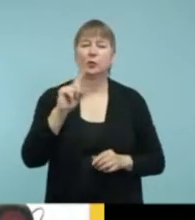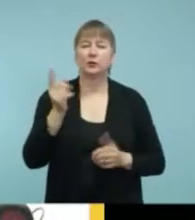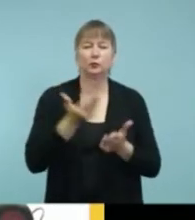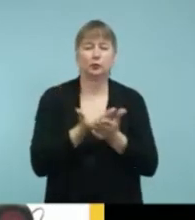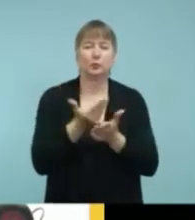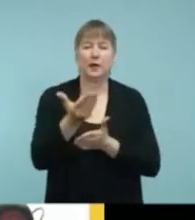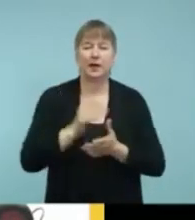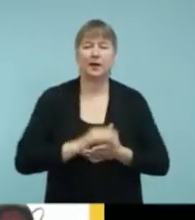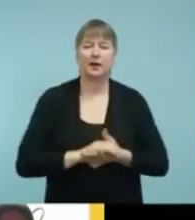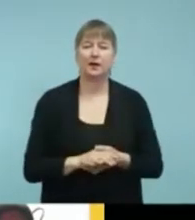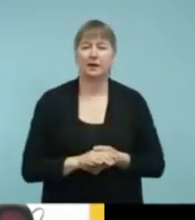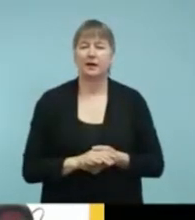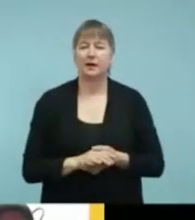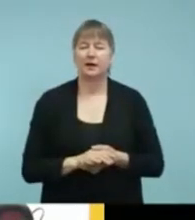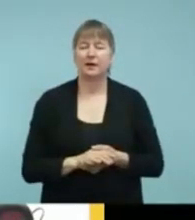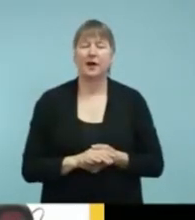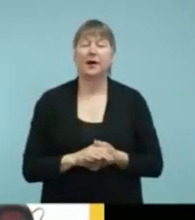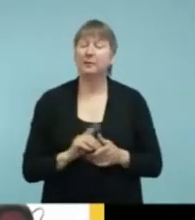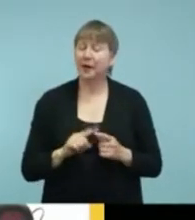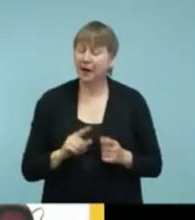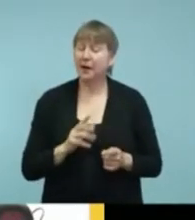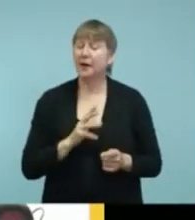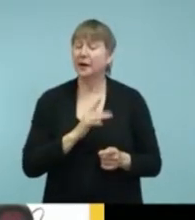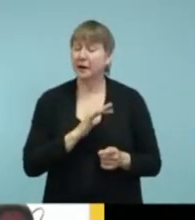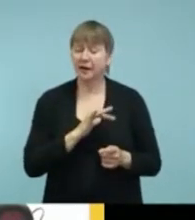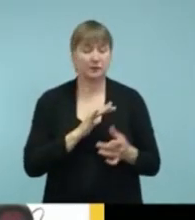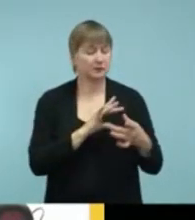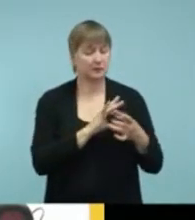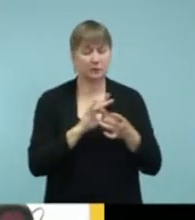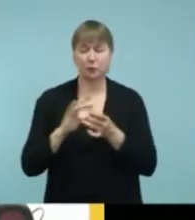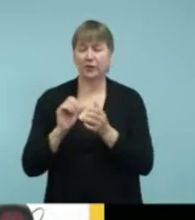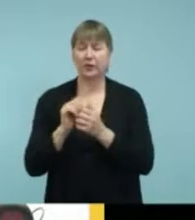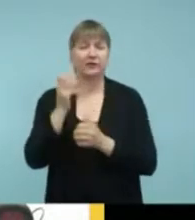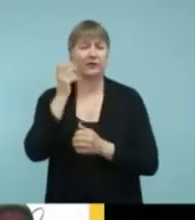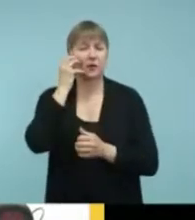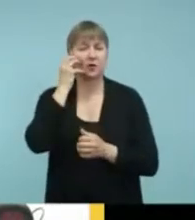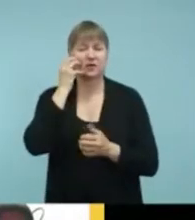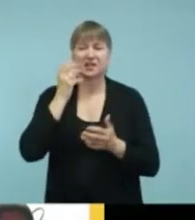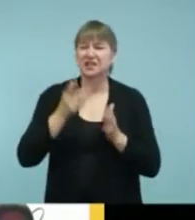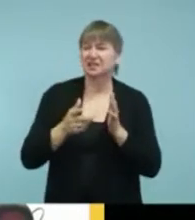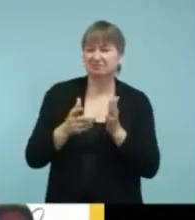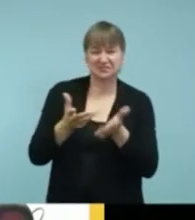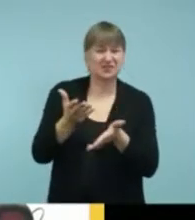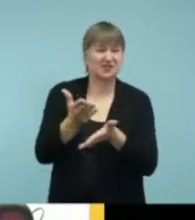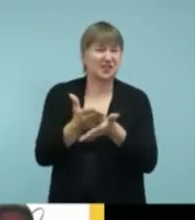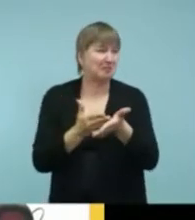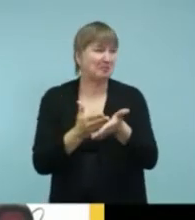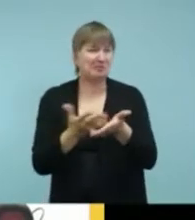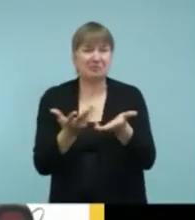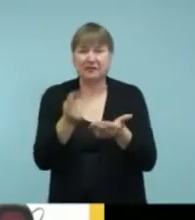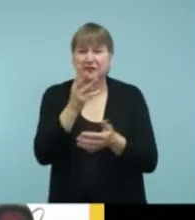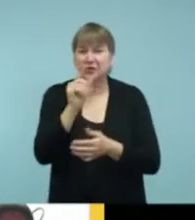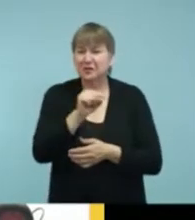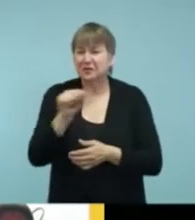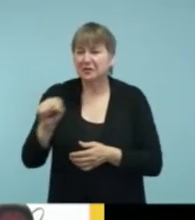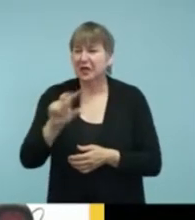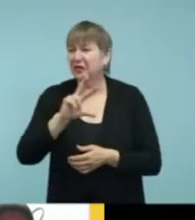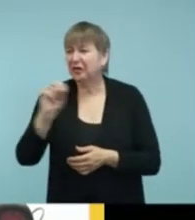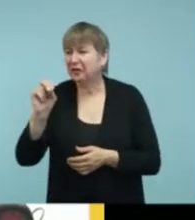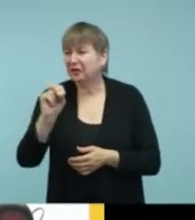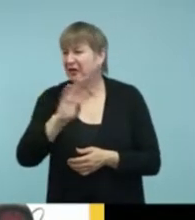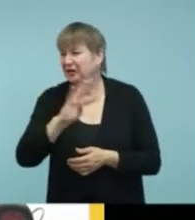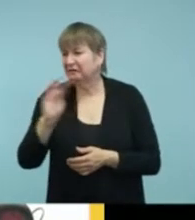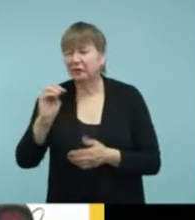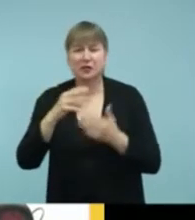it's really nice that you can find some of these products. They can cost as little as maybe $30, $40 US to